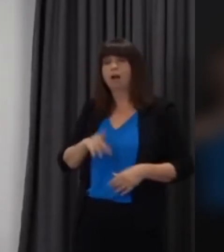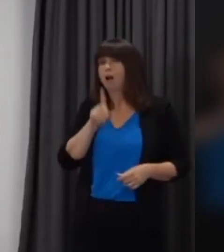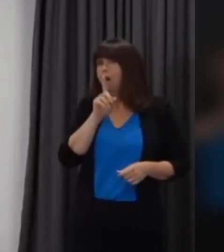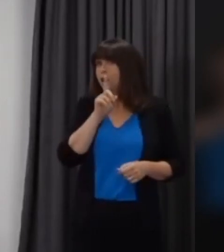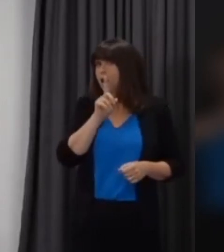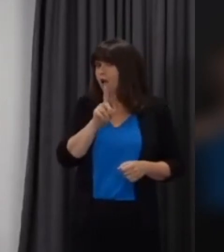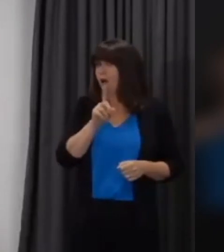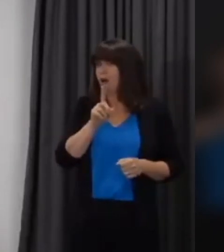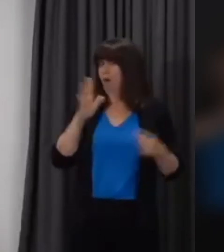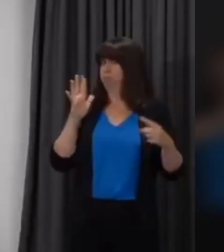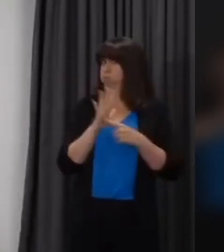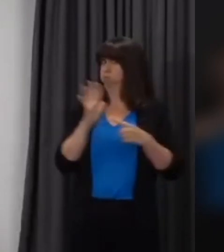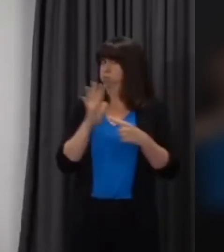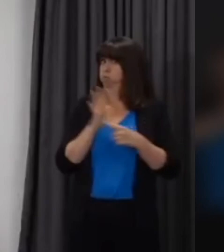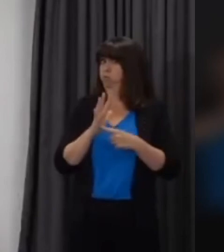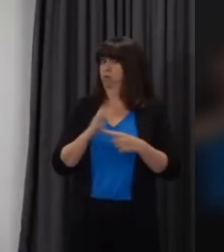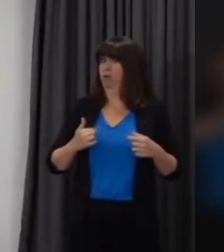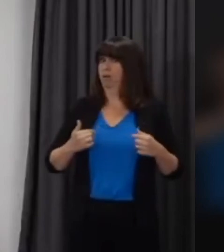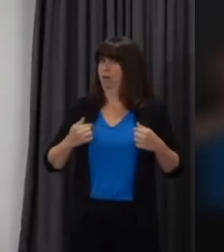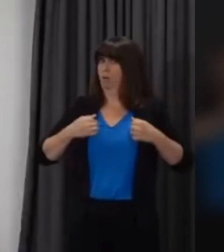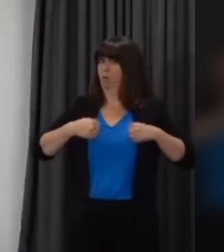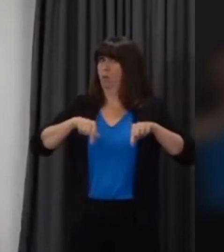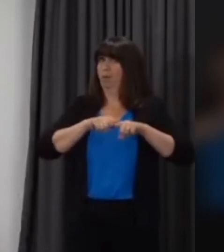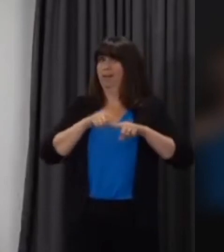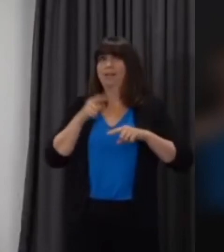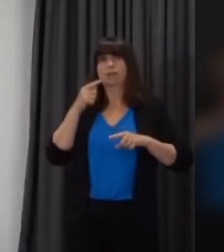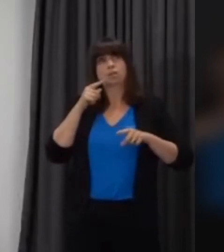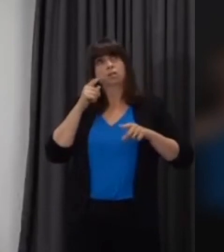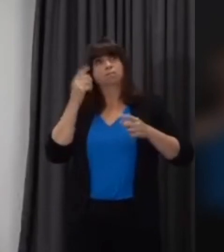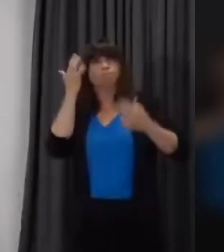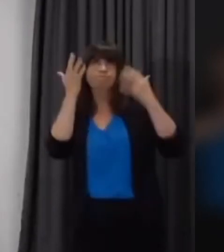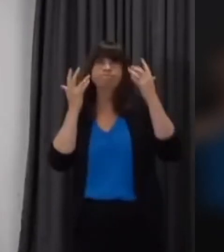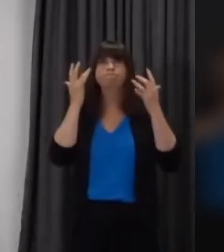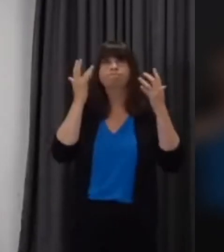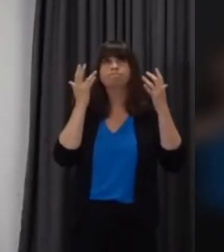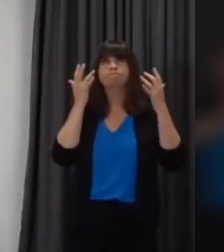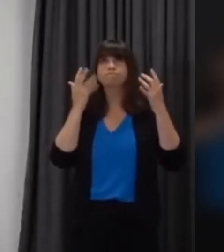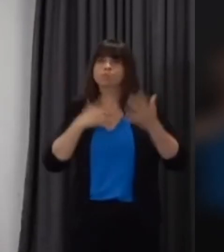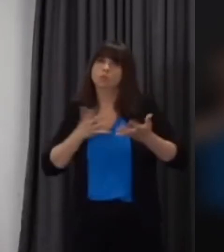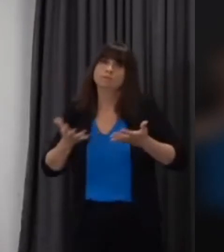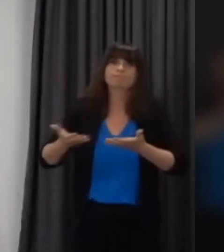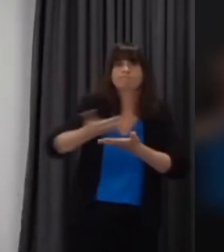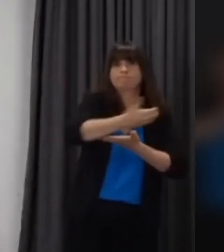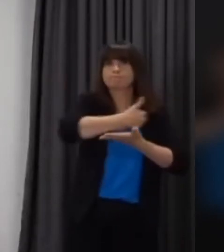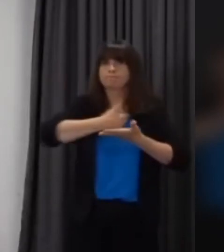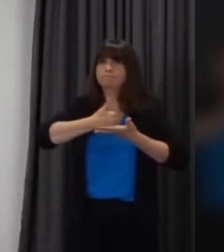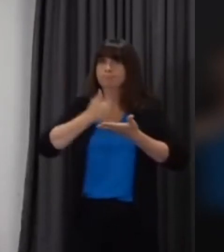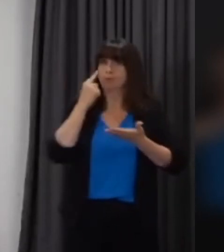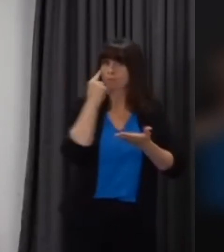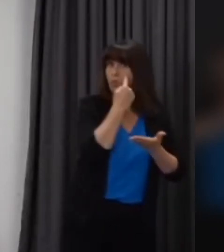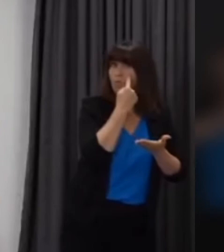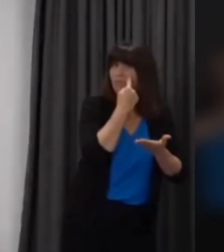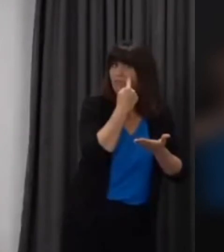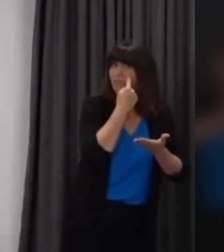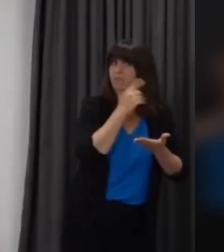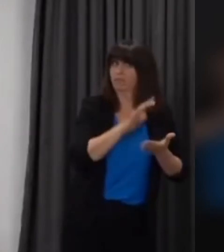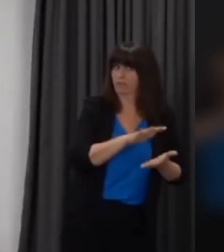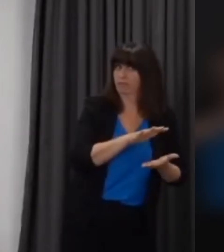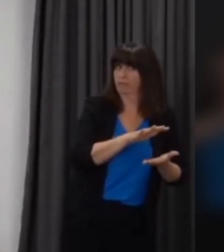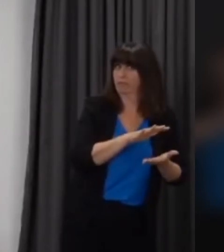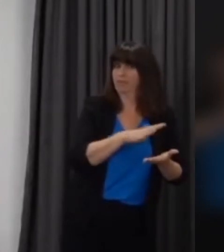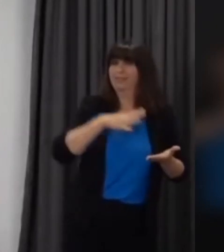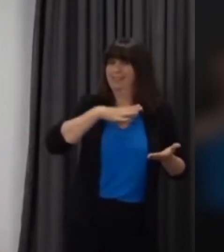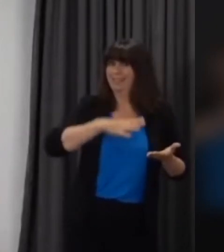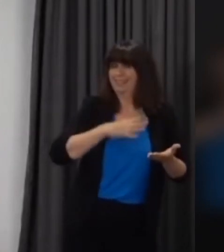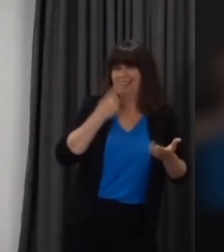as we think about how we can find and develop the the evidence and the confidence and the control that we will need